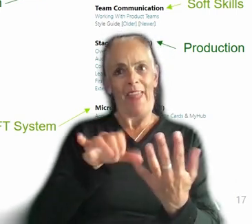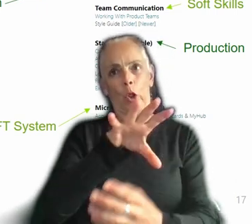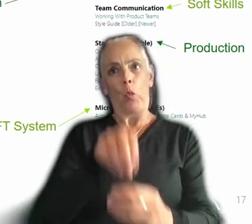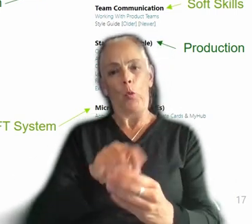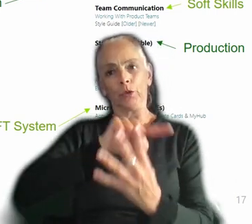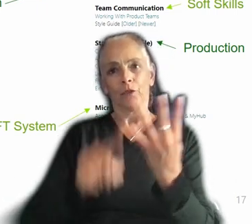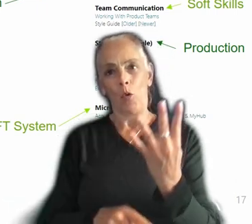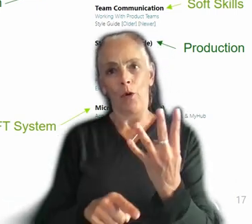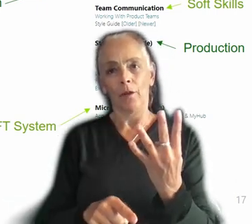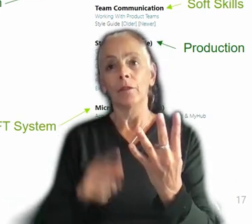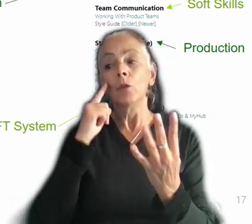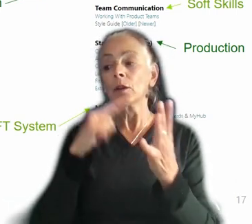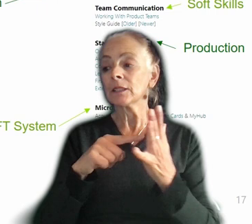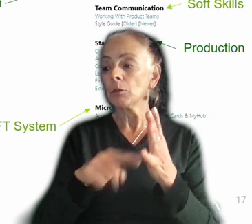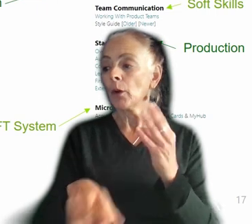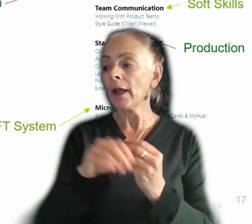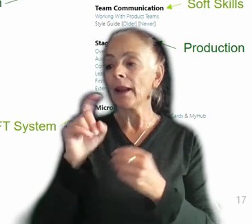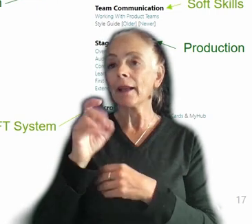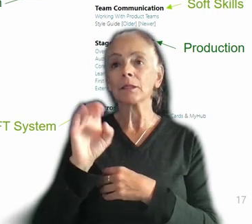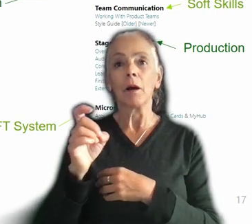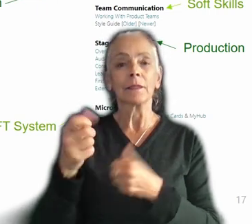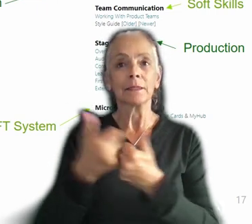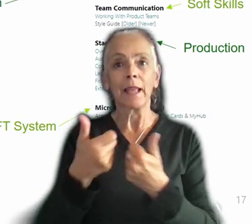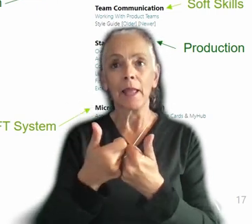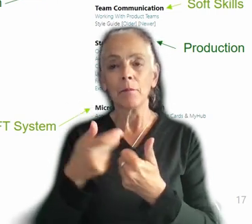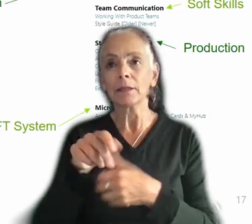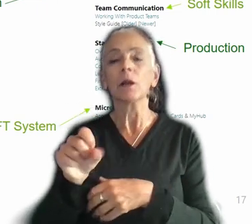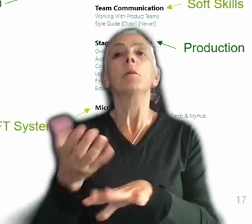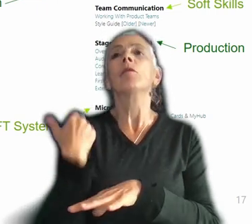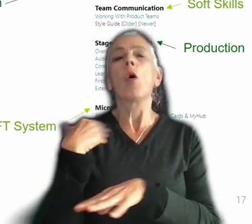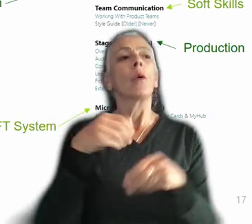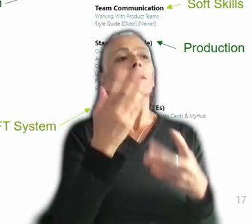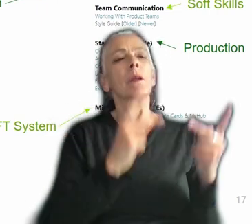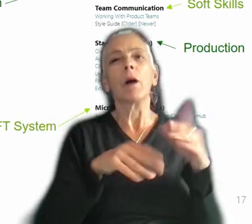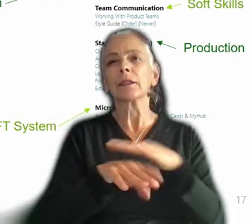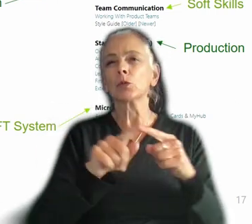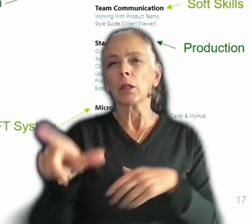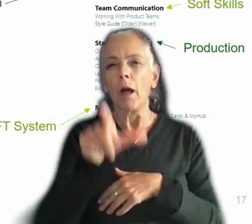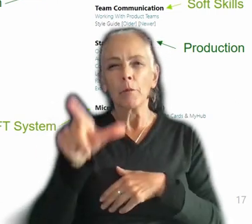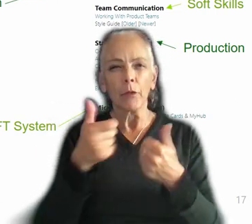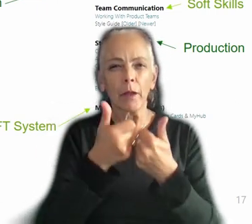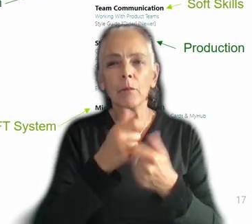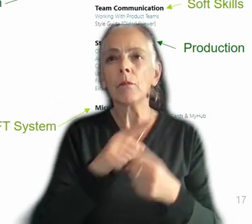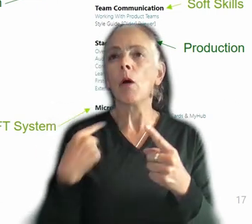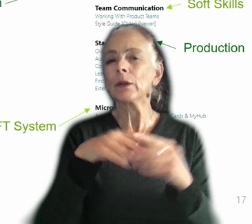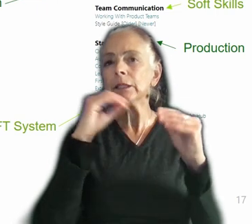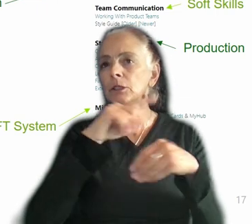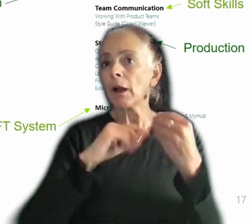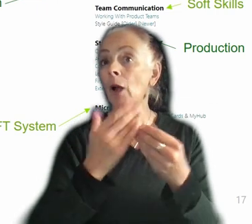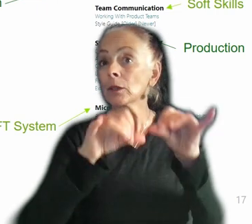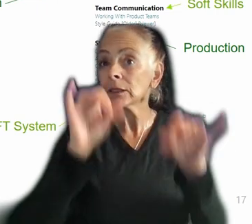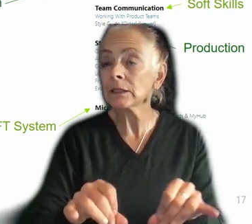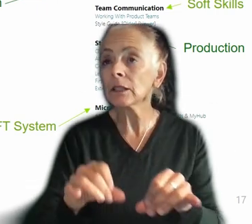add Xbox Game Pass to it. the past, we would just give people access to a library of games. But we teach things that are about our own system, so how Xbox